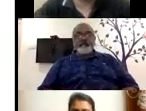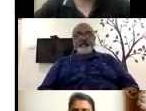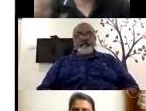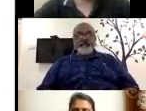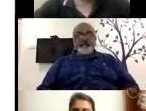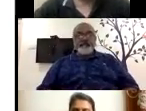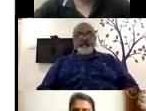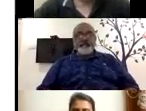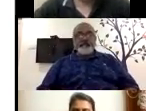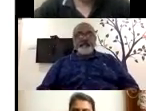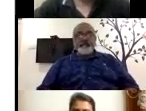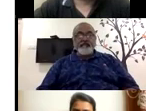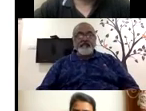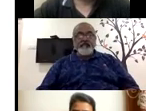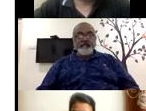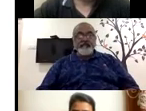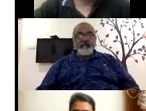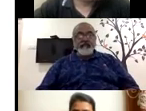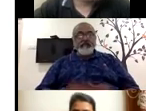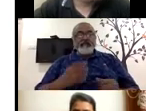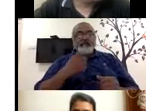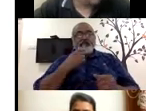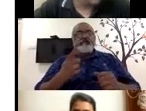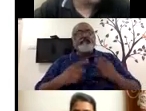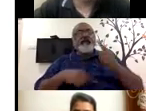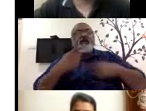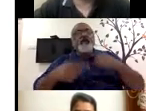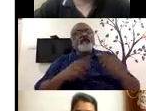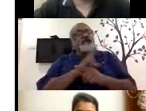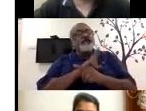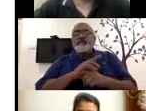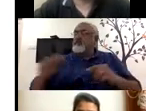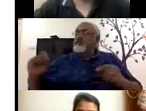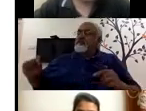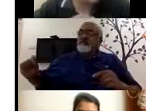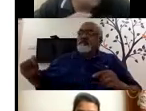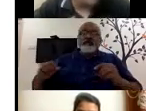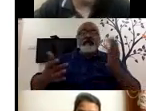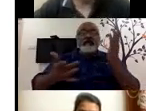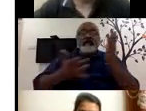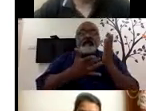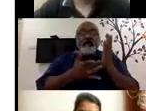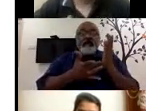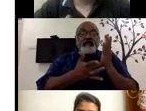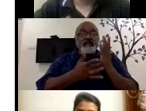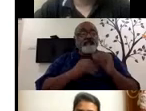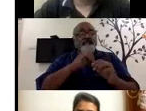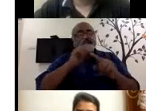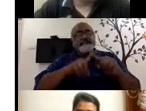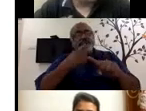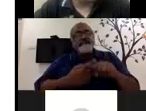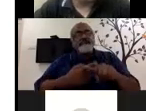always use a scribe. So but, so no, no use of technology, extremely bright. So